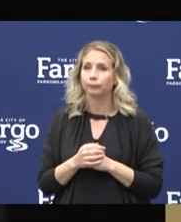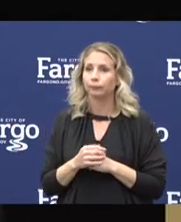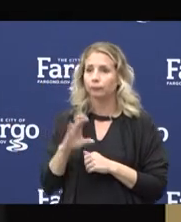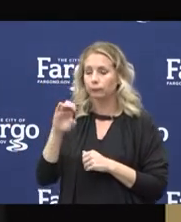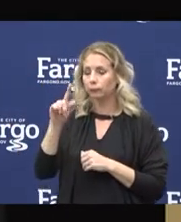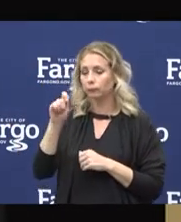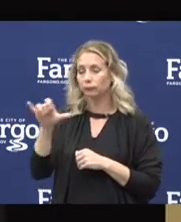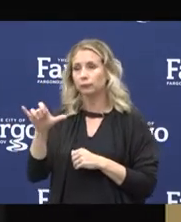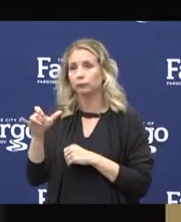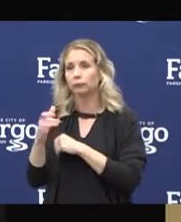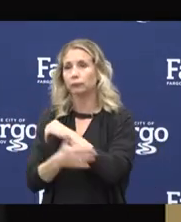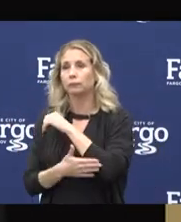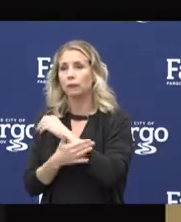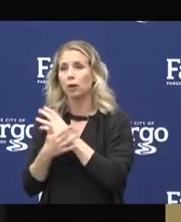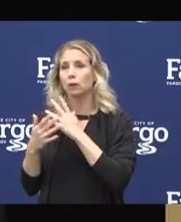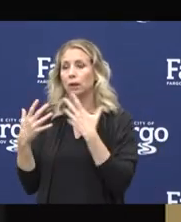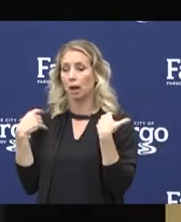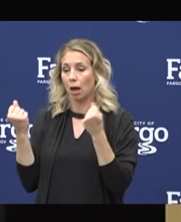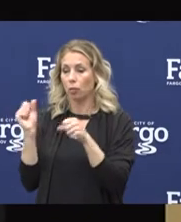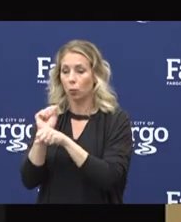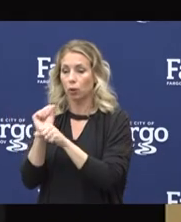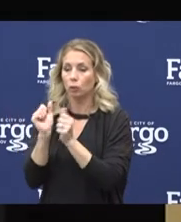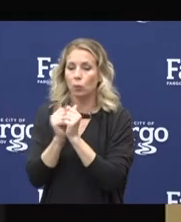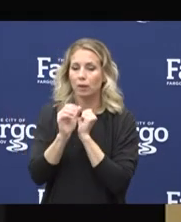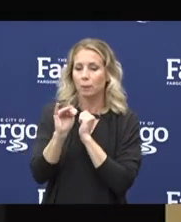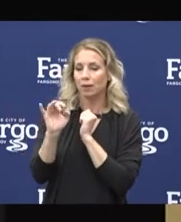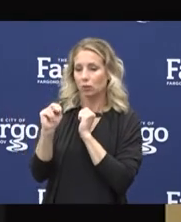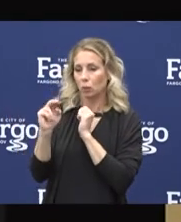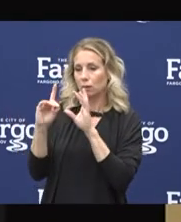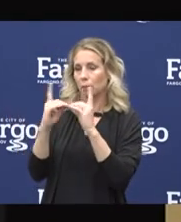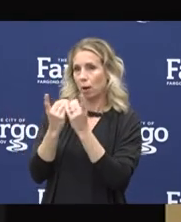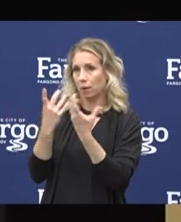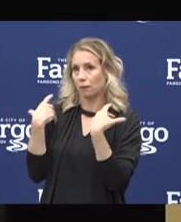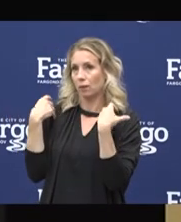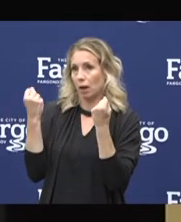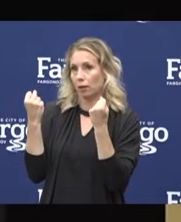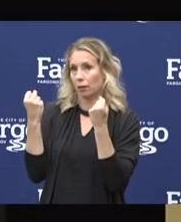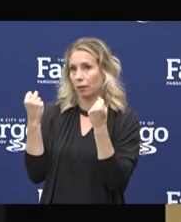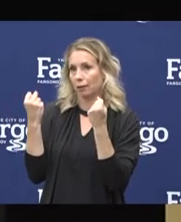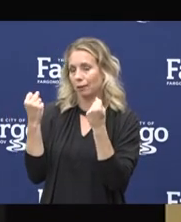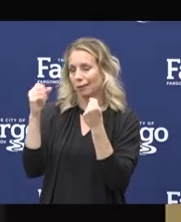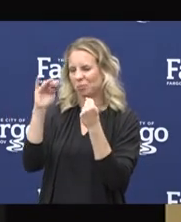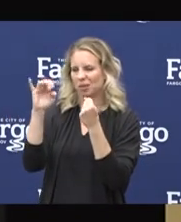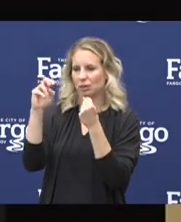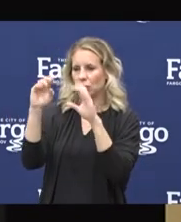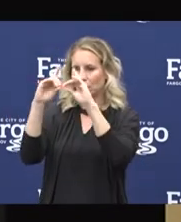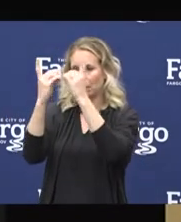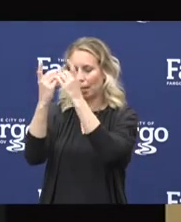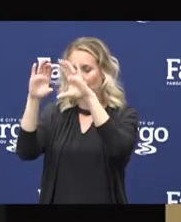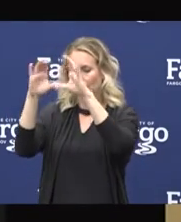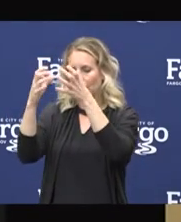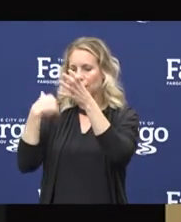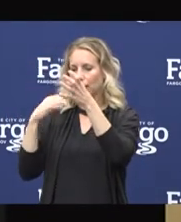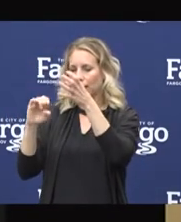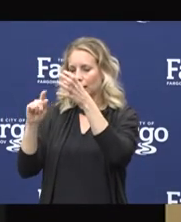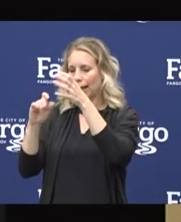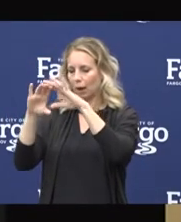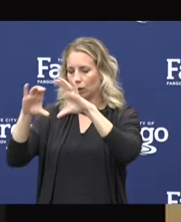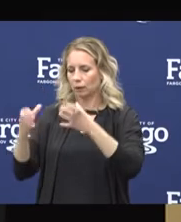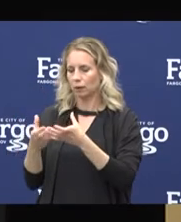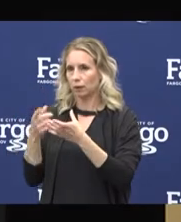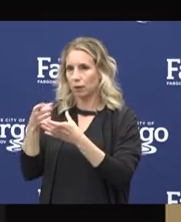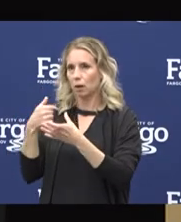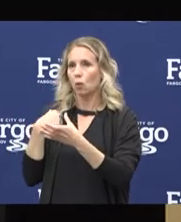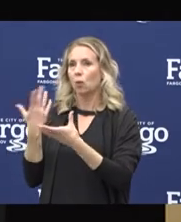Public Health works in partnership with Minnesota Department of Health and, of course, the state emergency operations center. We provide long